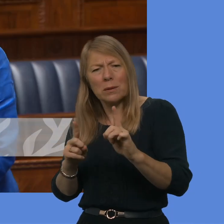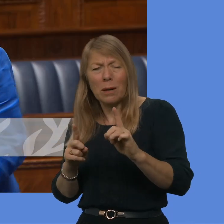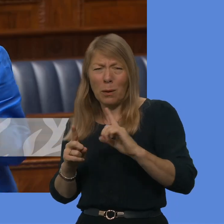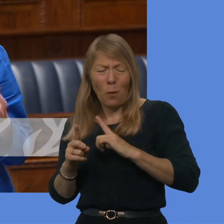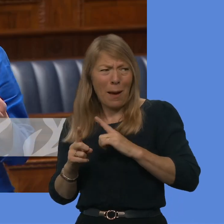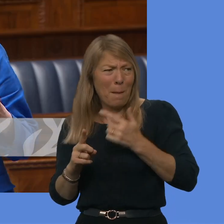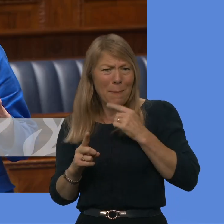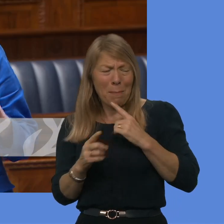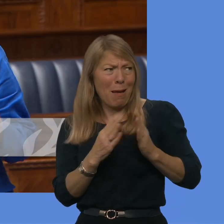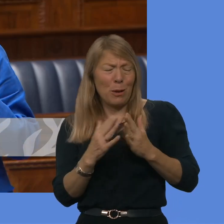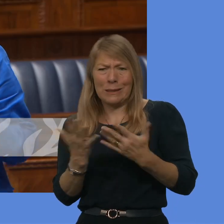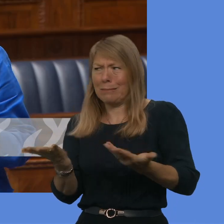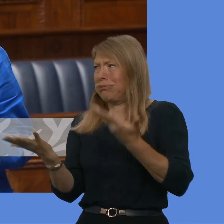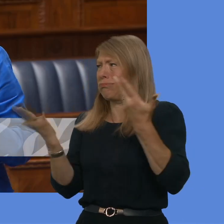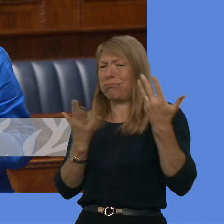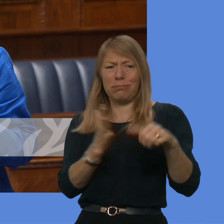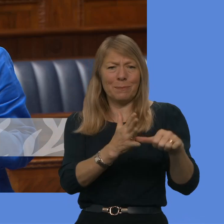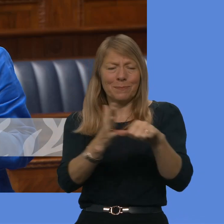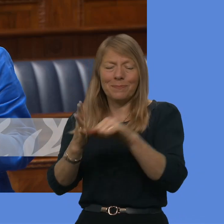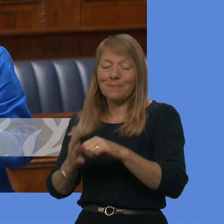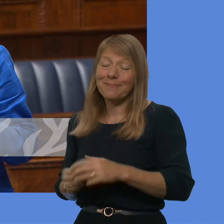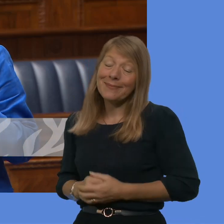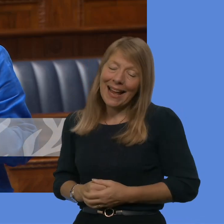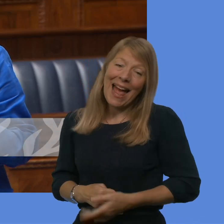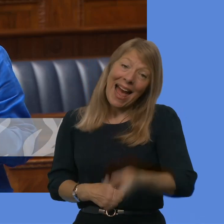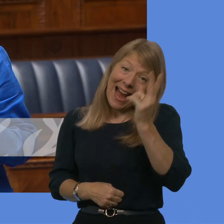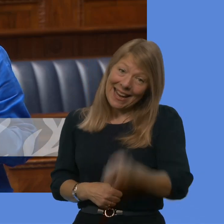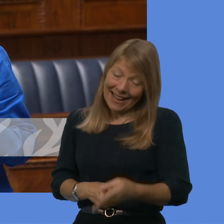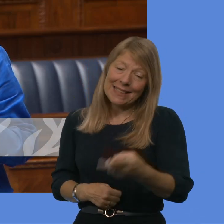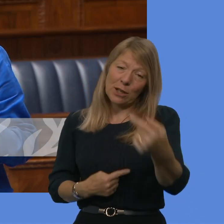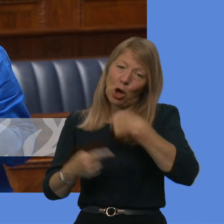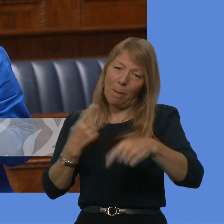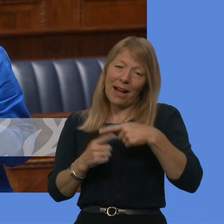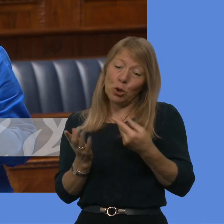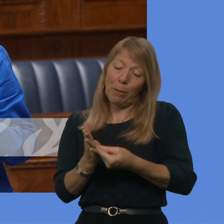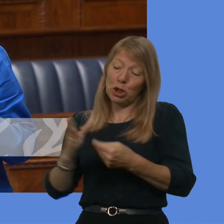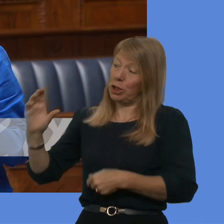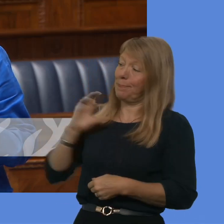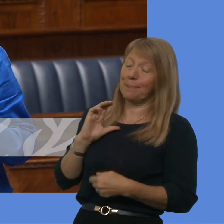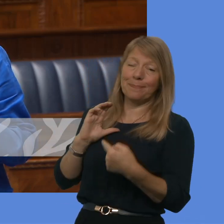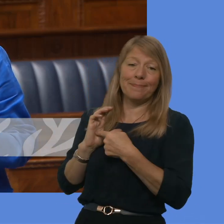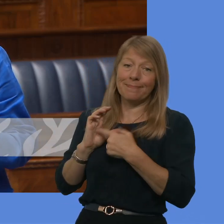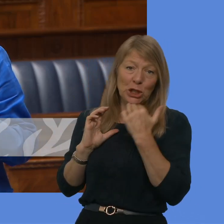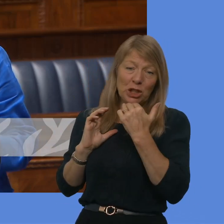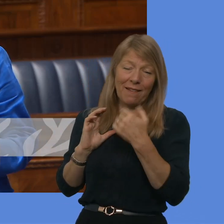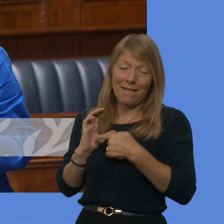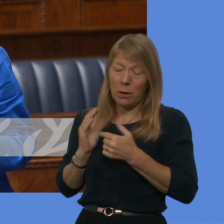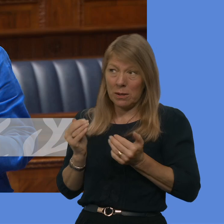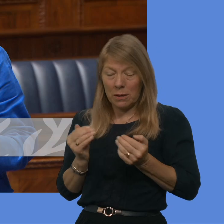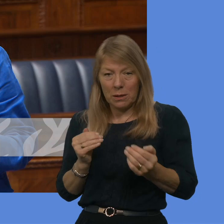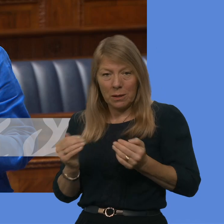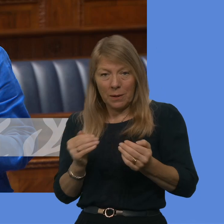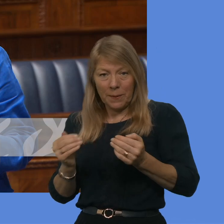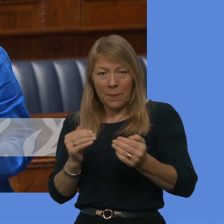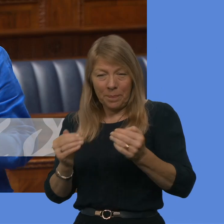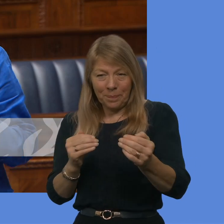absolutely, it highlights once again how difficult our budget is. In terms of the budget set for this year, it was divided in approximately 50% of